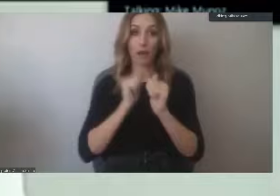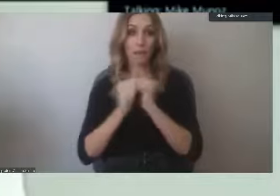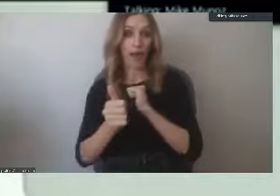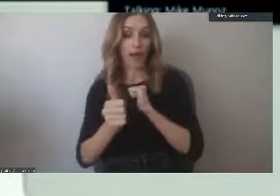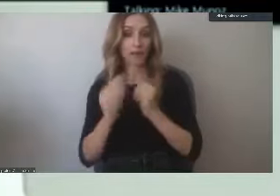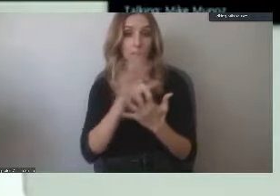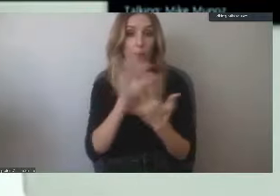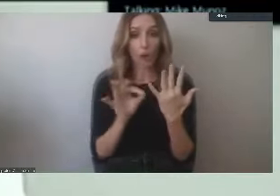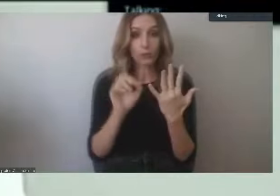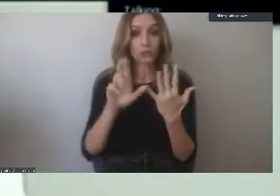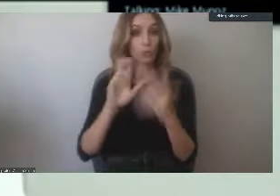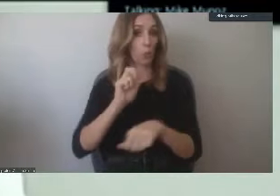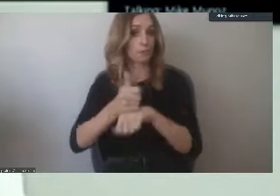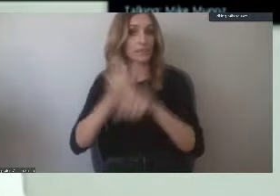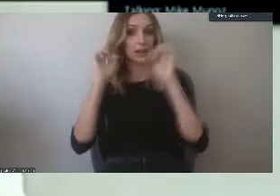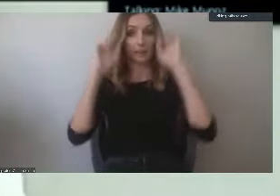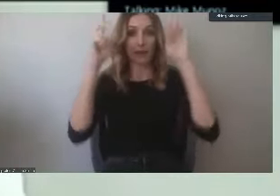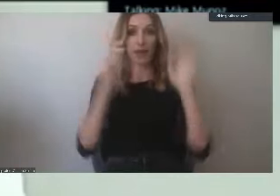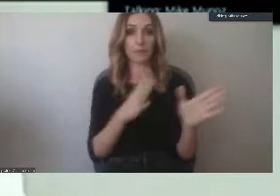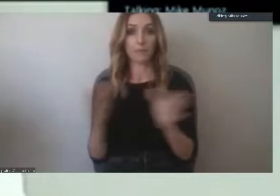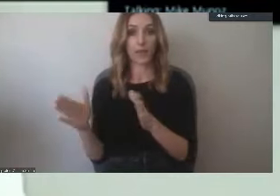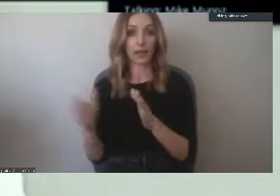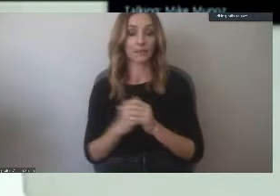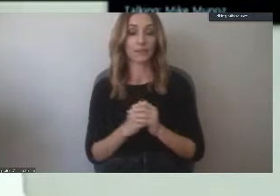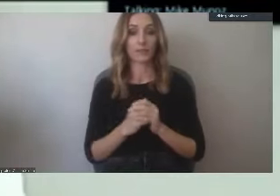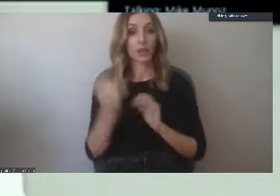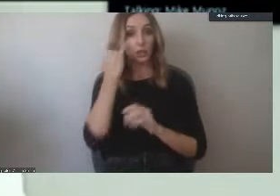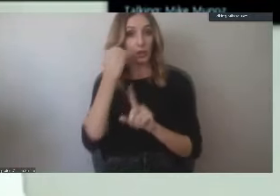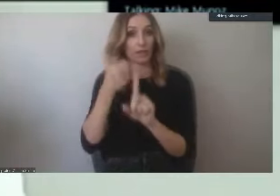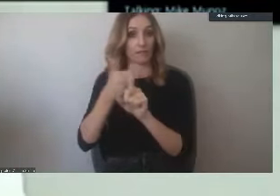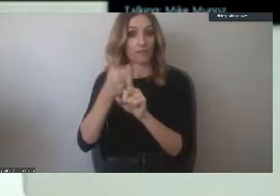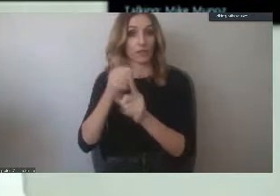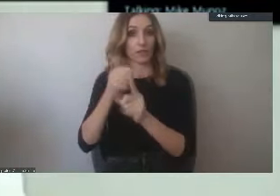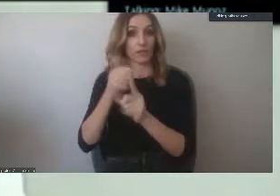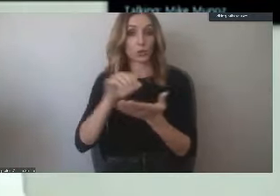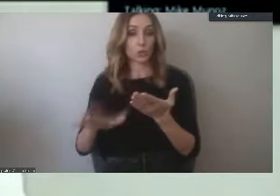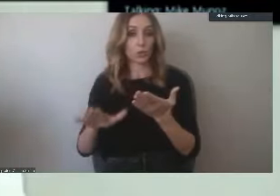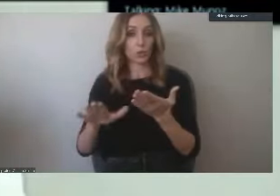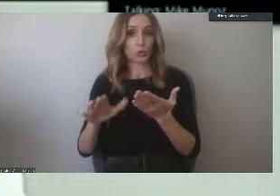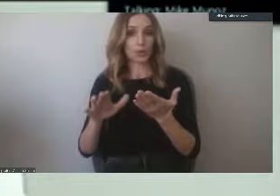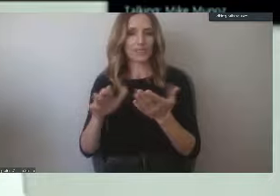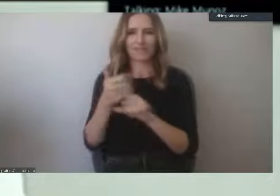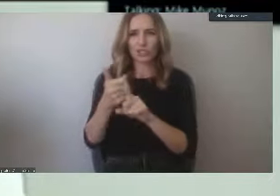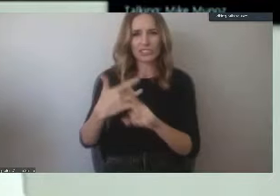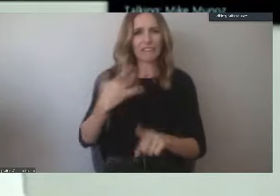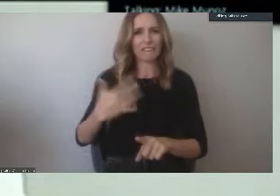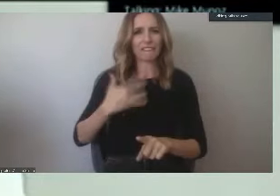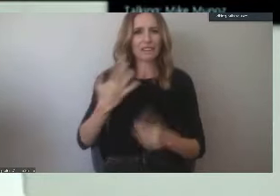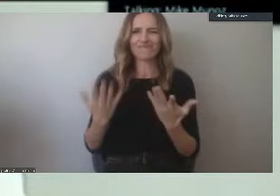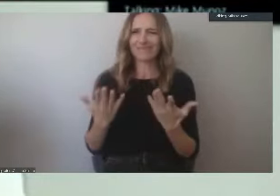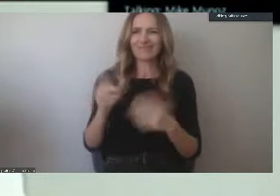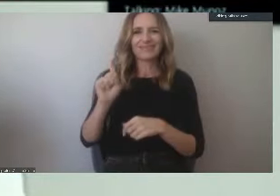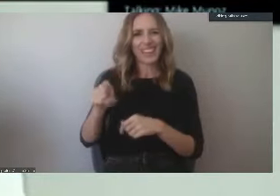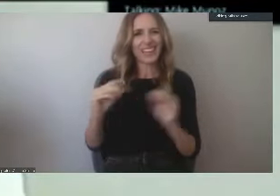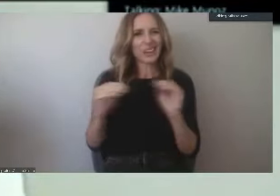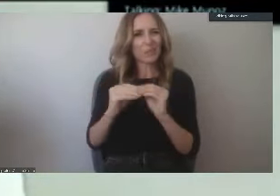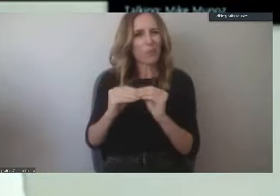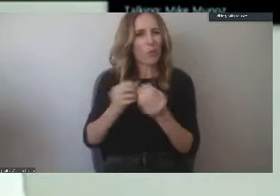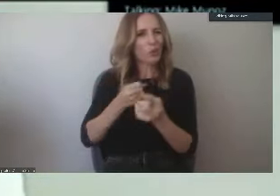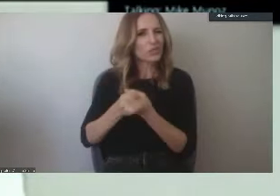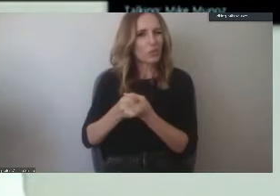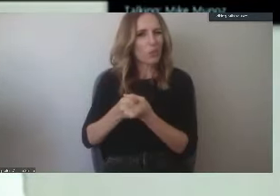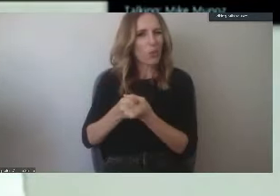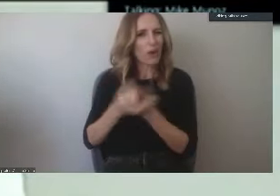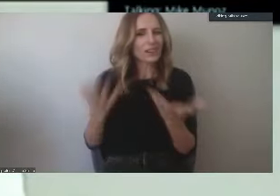build an educational plan. So again, if you're a student that's saying, you know what, I feel like I need some extra support, you know,